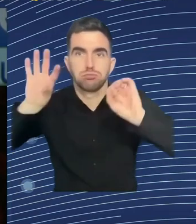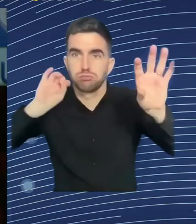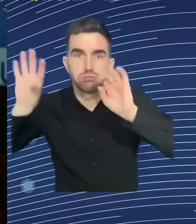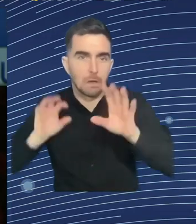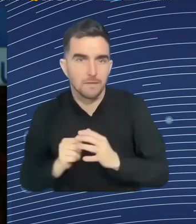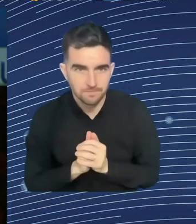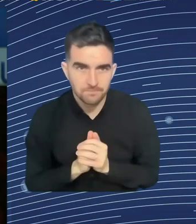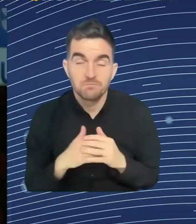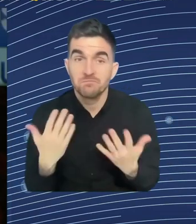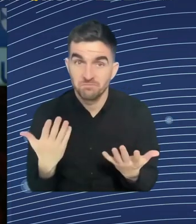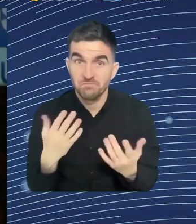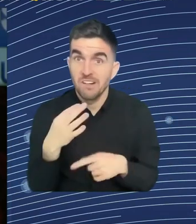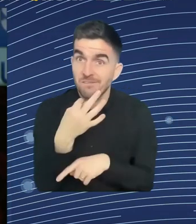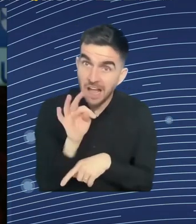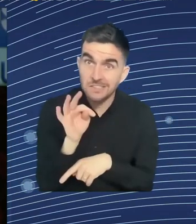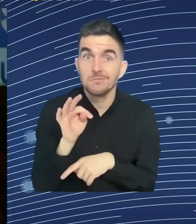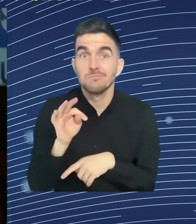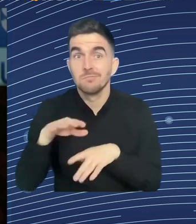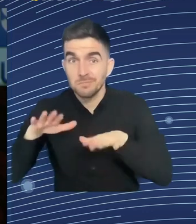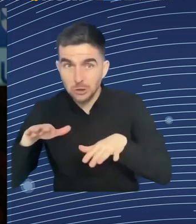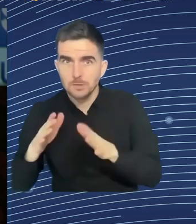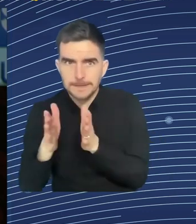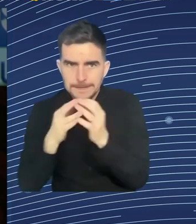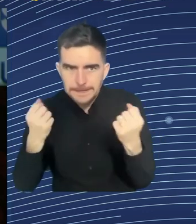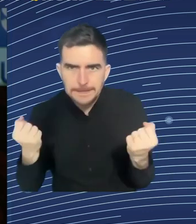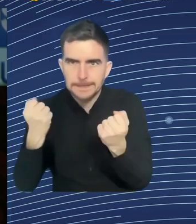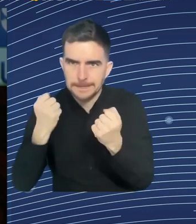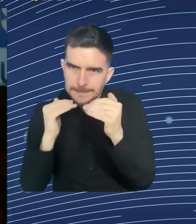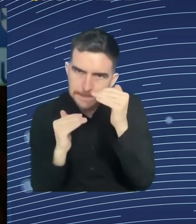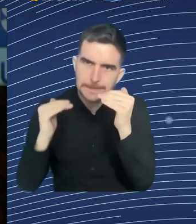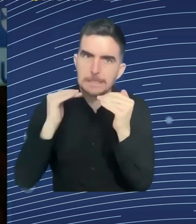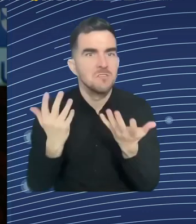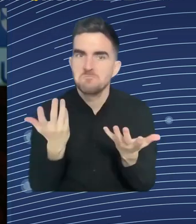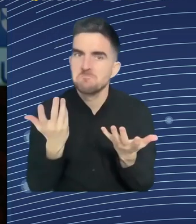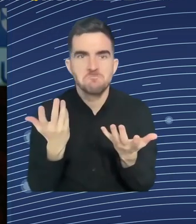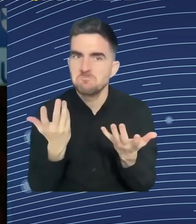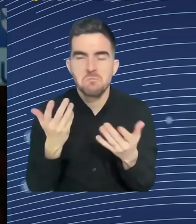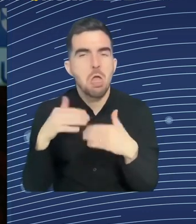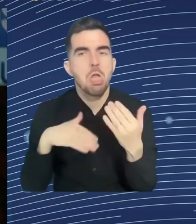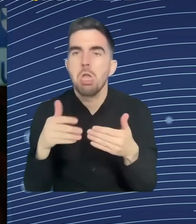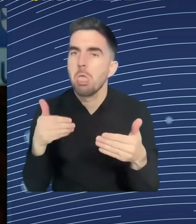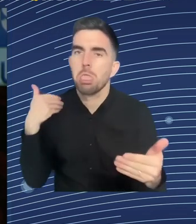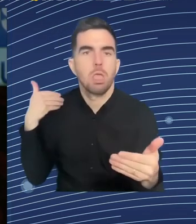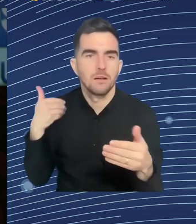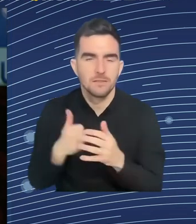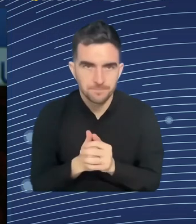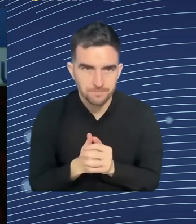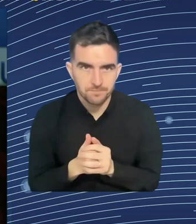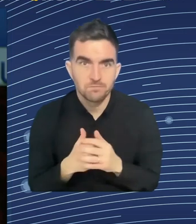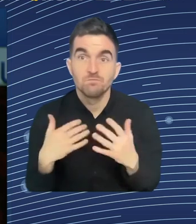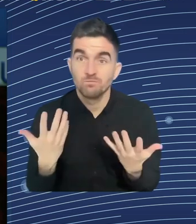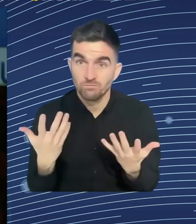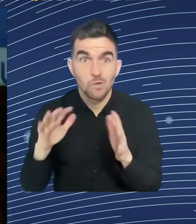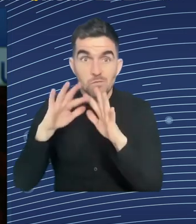how does the whole world cannot export more because we are exporting to each other? Well, of course not, but we're in Europe. When you look at